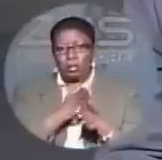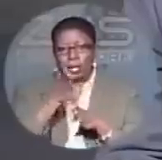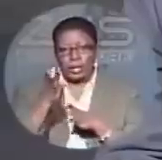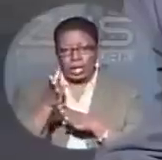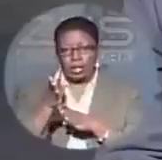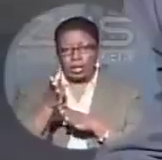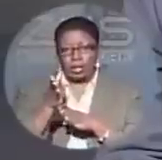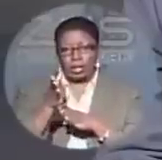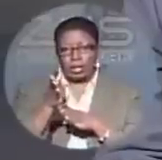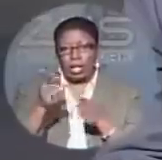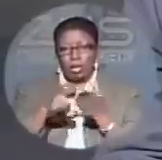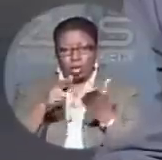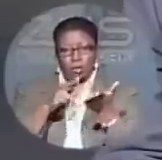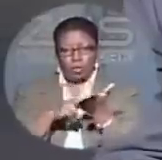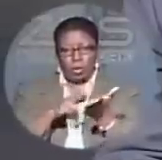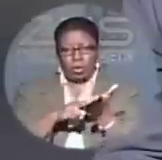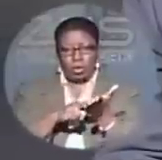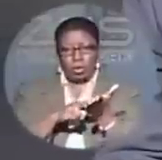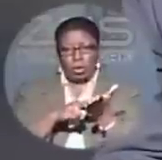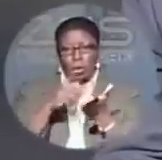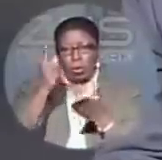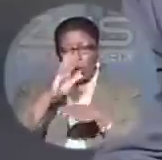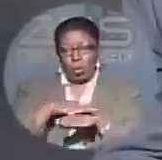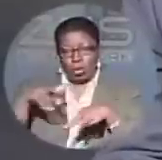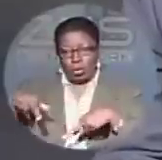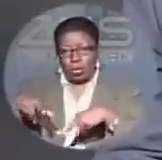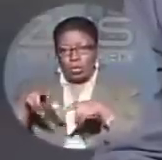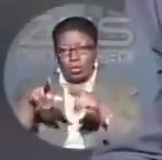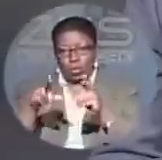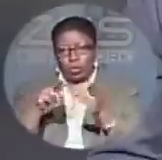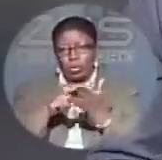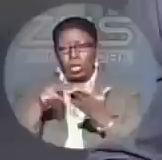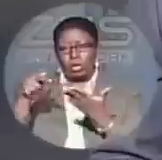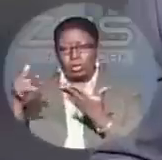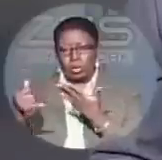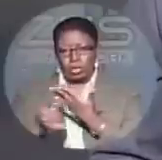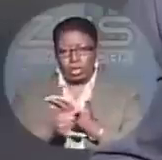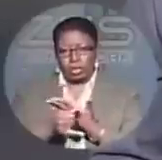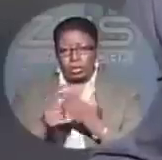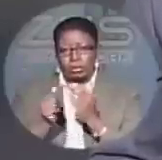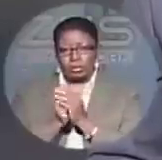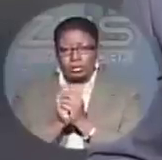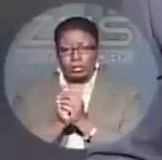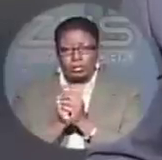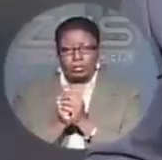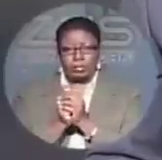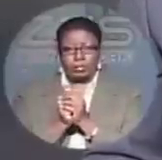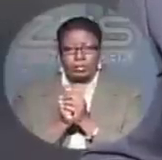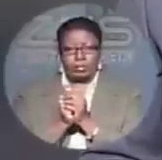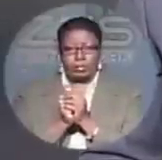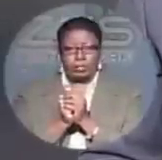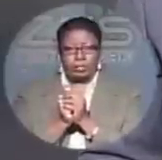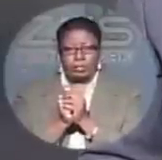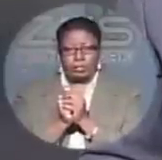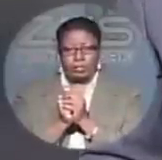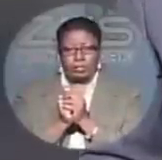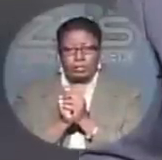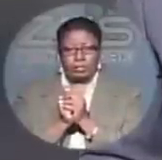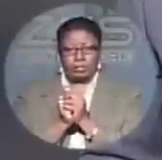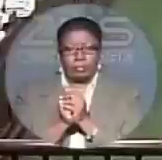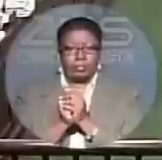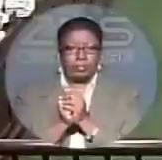infrastructure project despite the objection of the opposition. Jenea Noel Ferguson has details. The